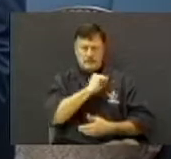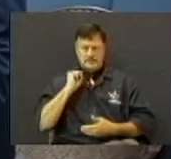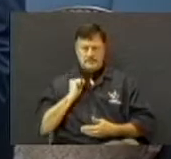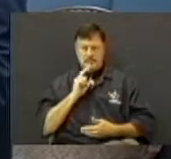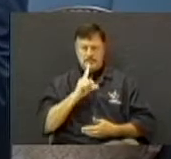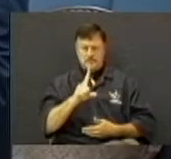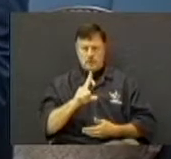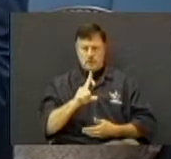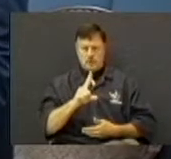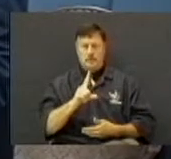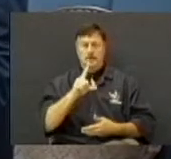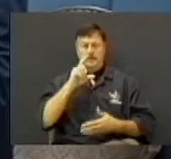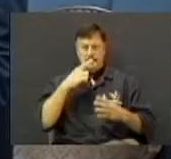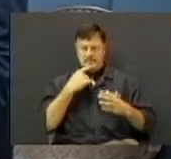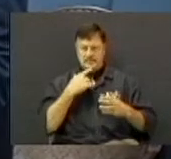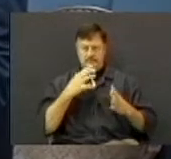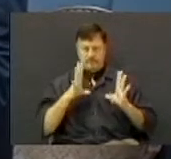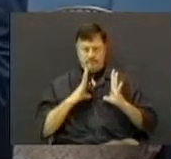Shame on him.